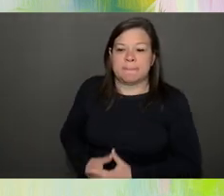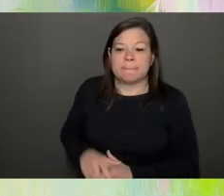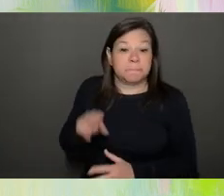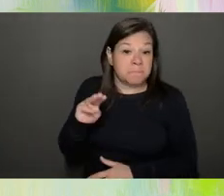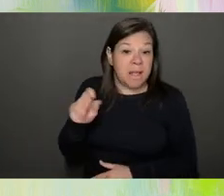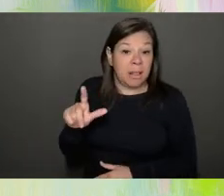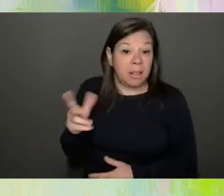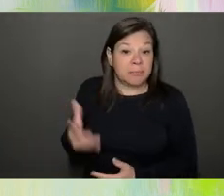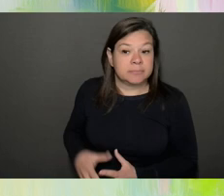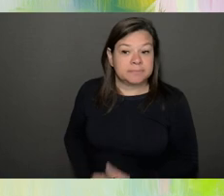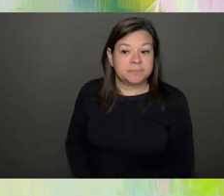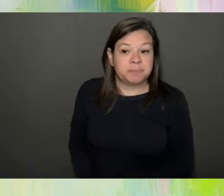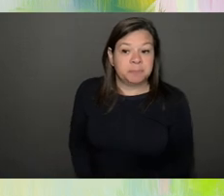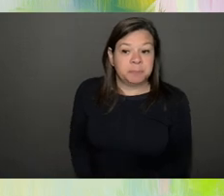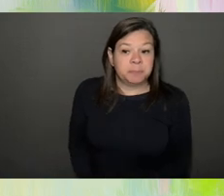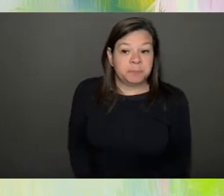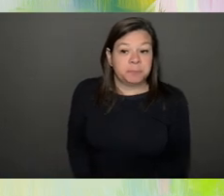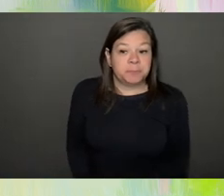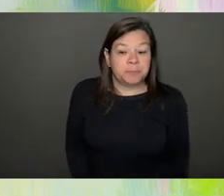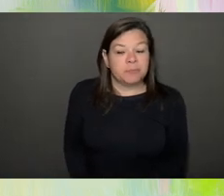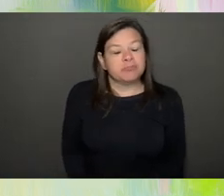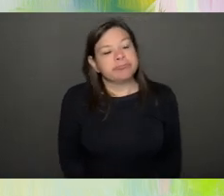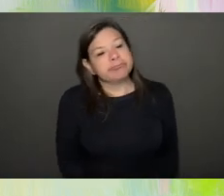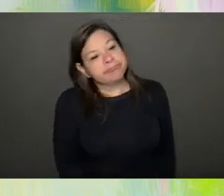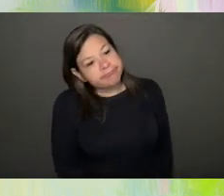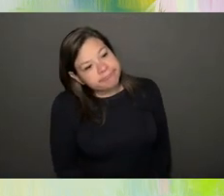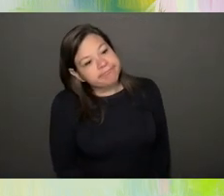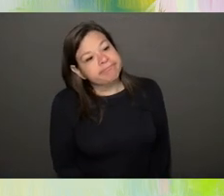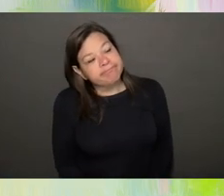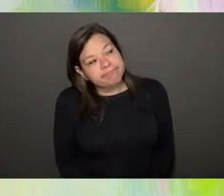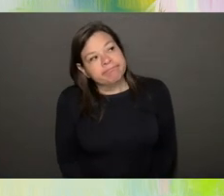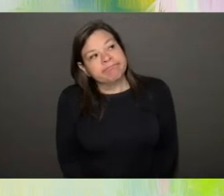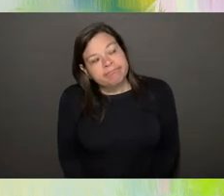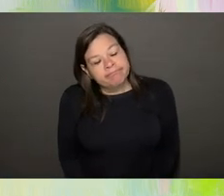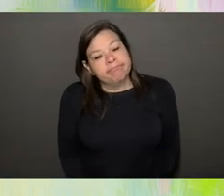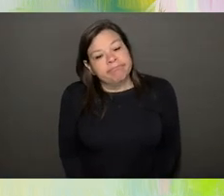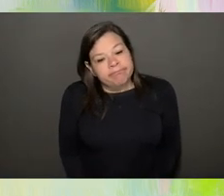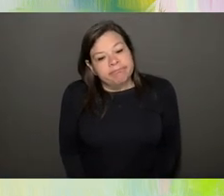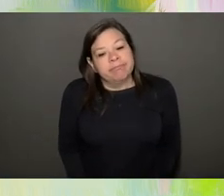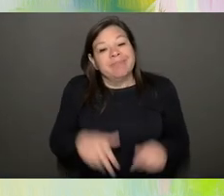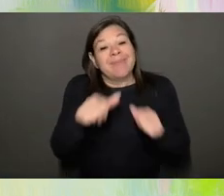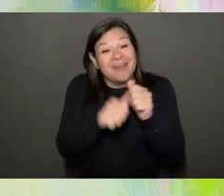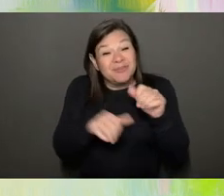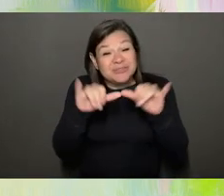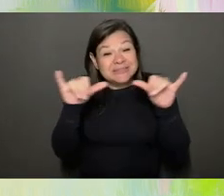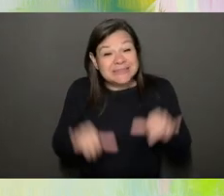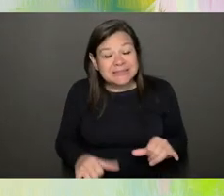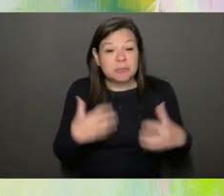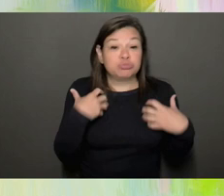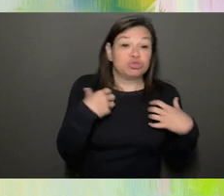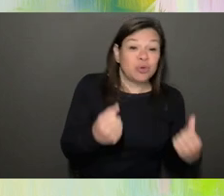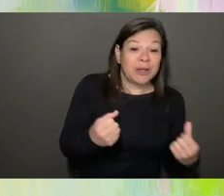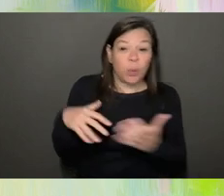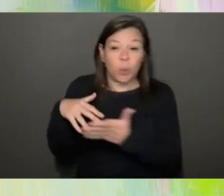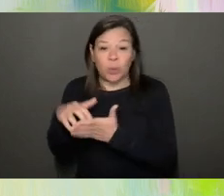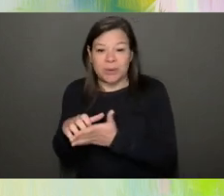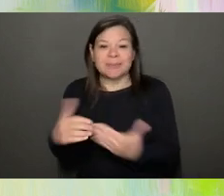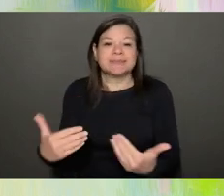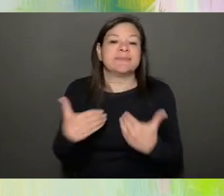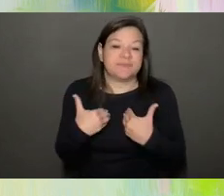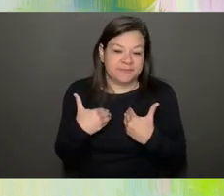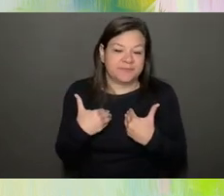I mean, I think every system has its strengths and weaknesses. I think that